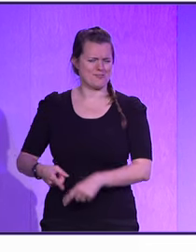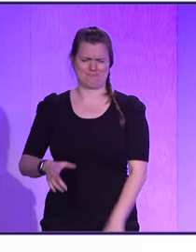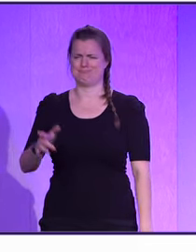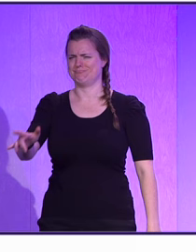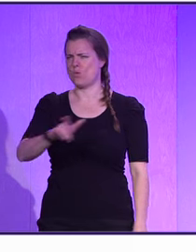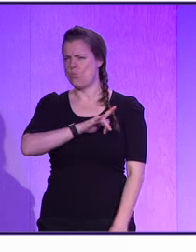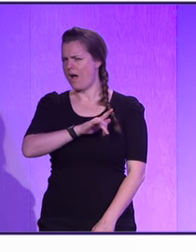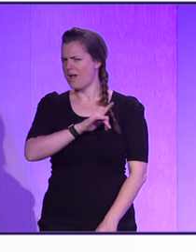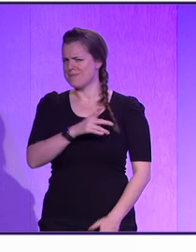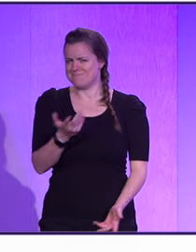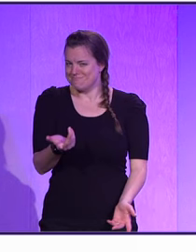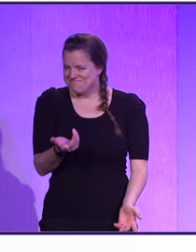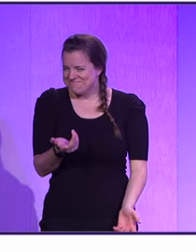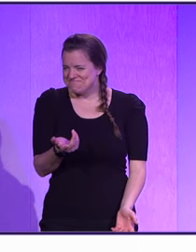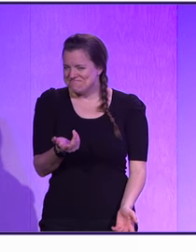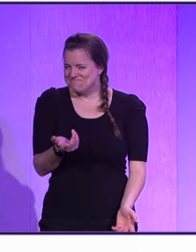that would be.